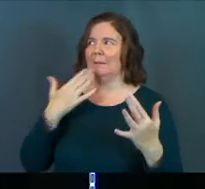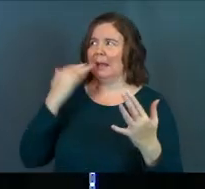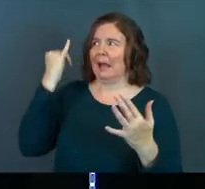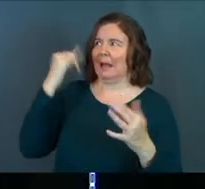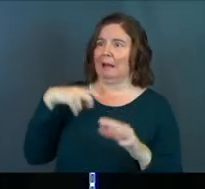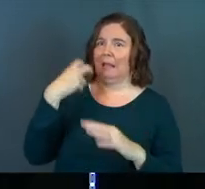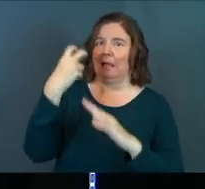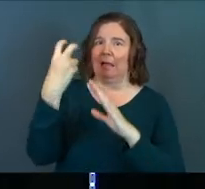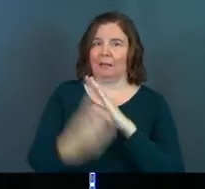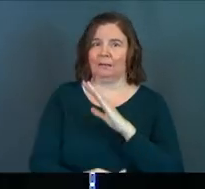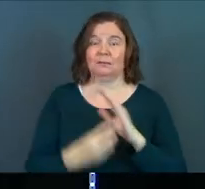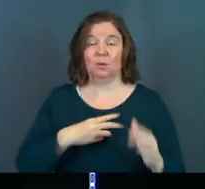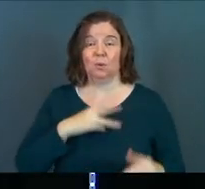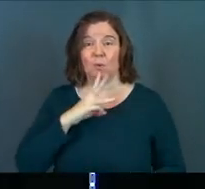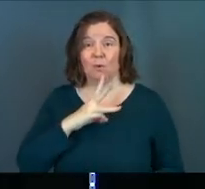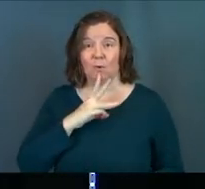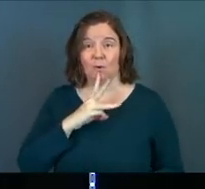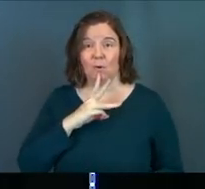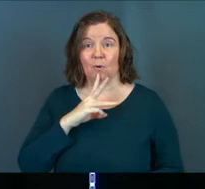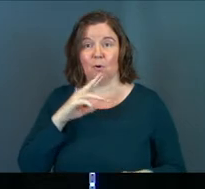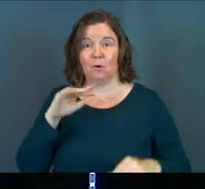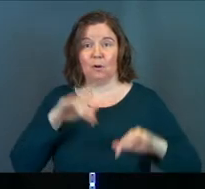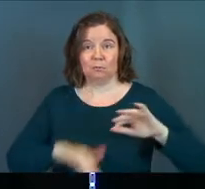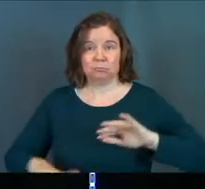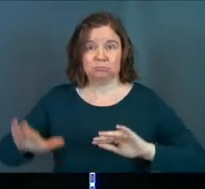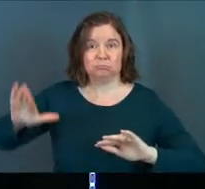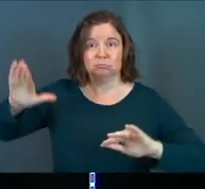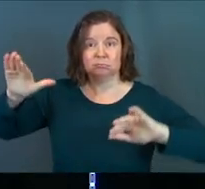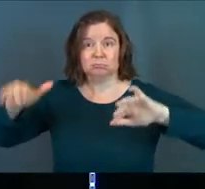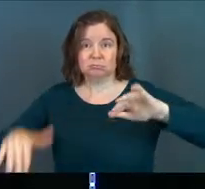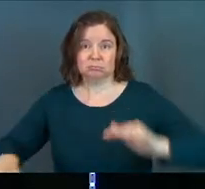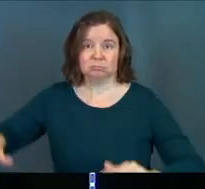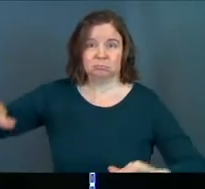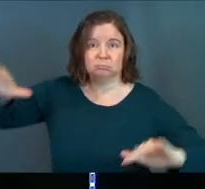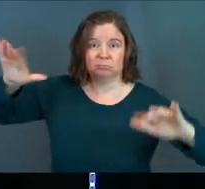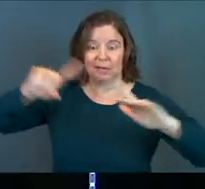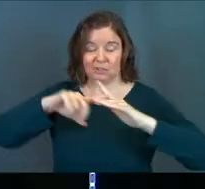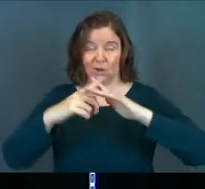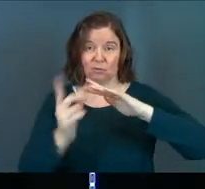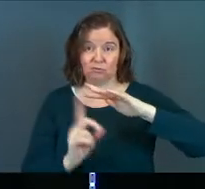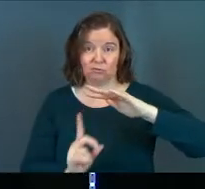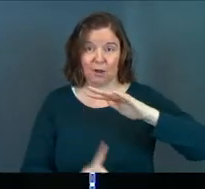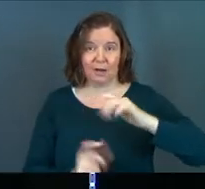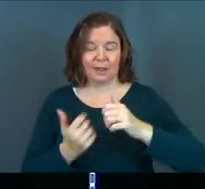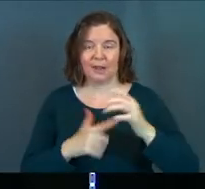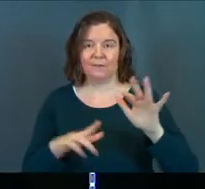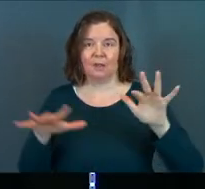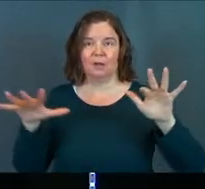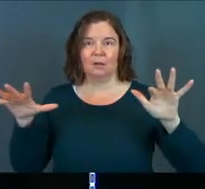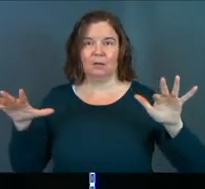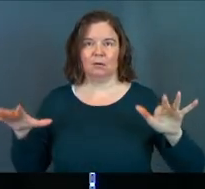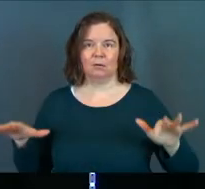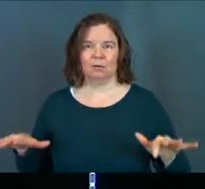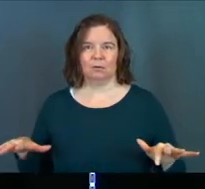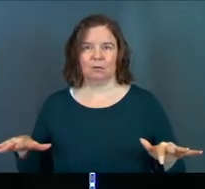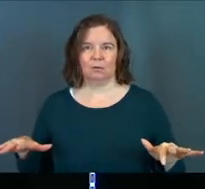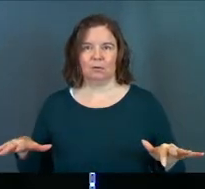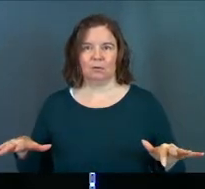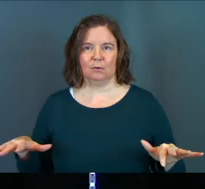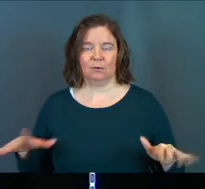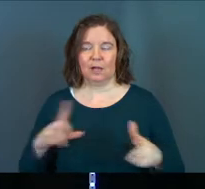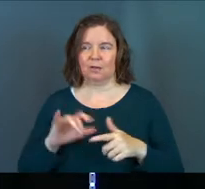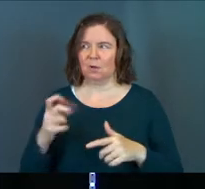bad idea. And they take Jonah and they throw him over into the ocean. And immediately when he hits the water and he starts to drown, everything chills out. And they're like, whoo.